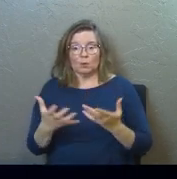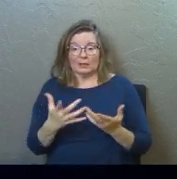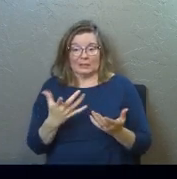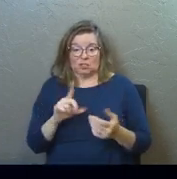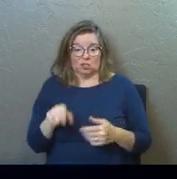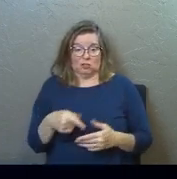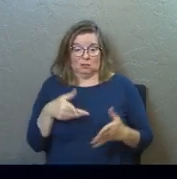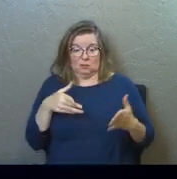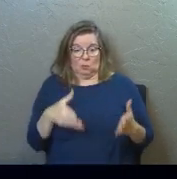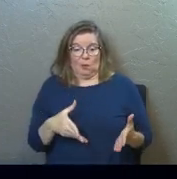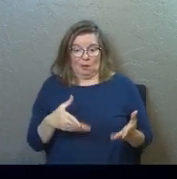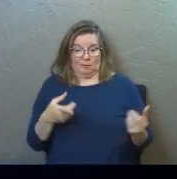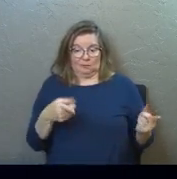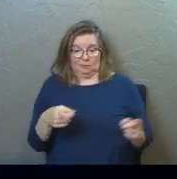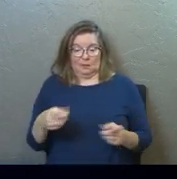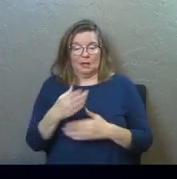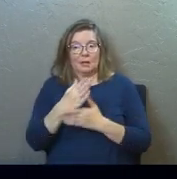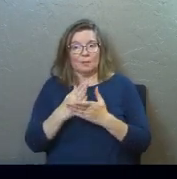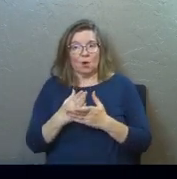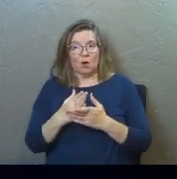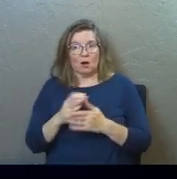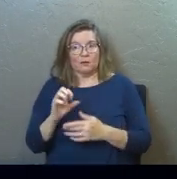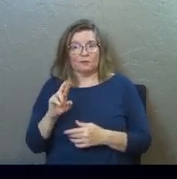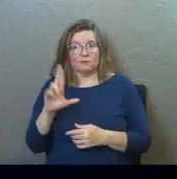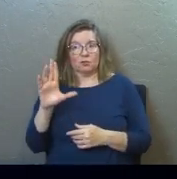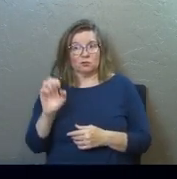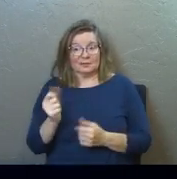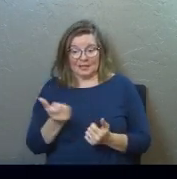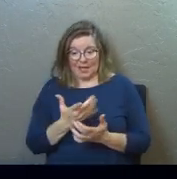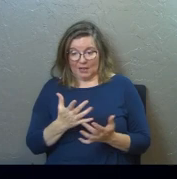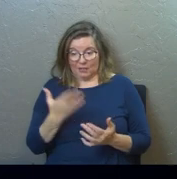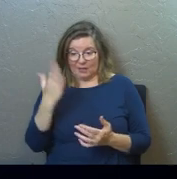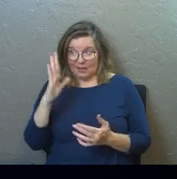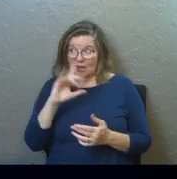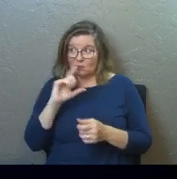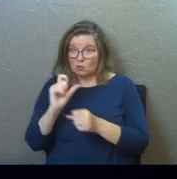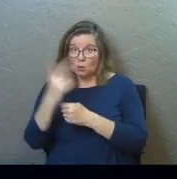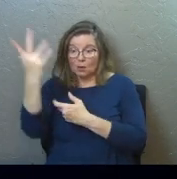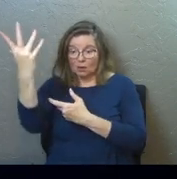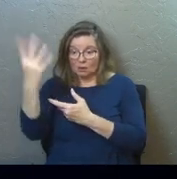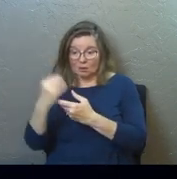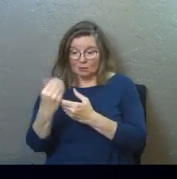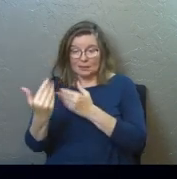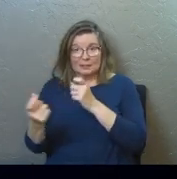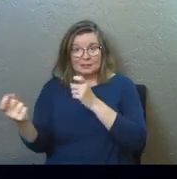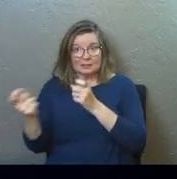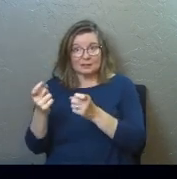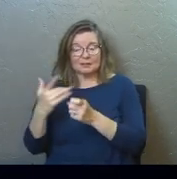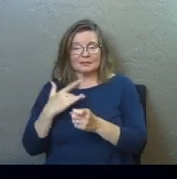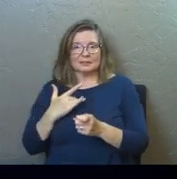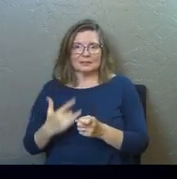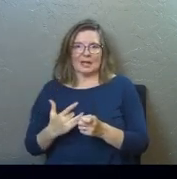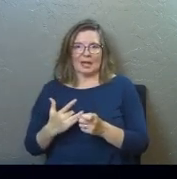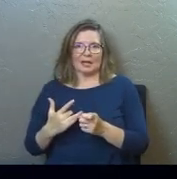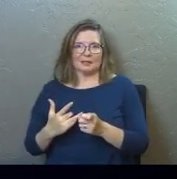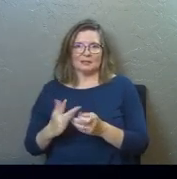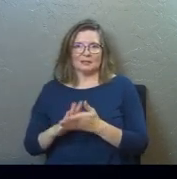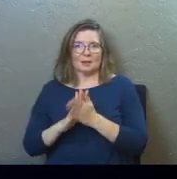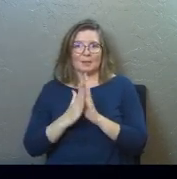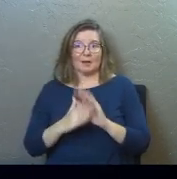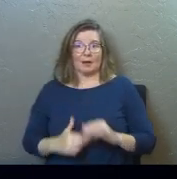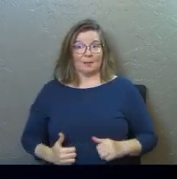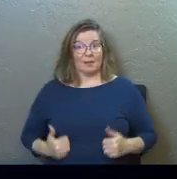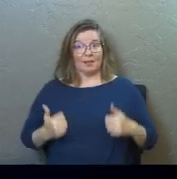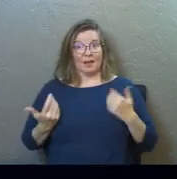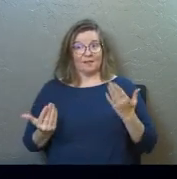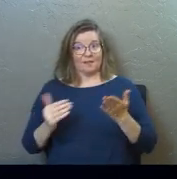It's just the way that it works. It's part of the curse. And anything that God's truly got in his hand tends to resurrect. Have you